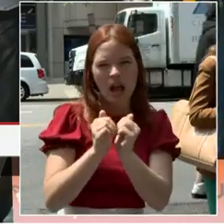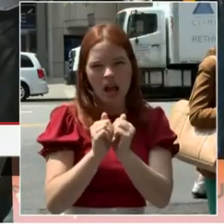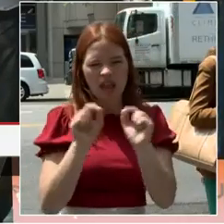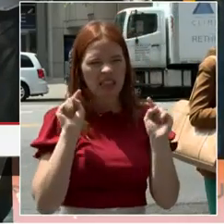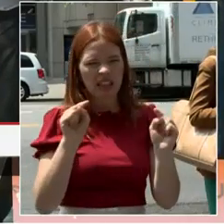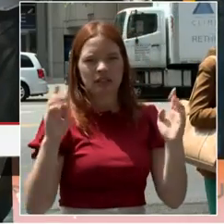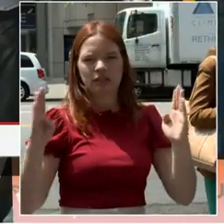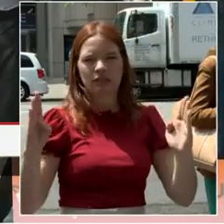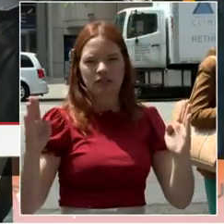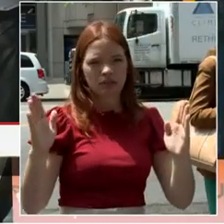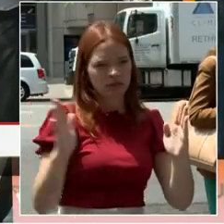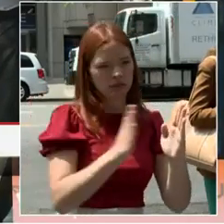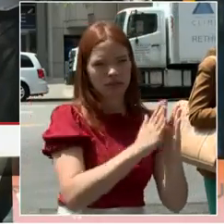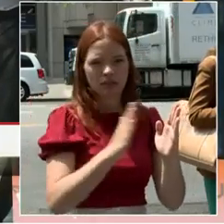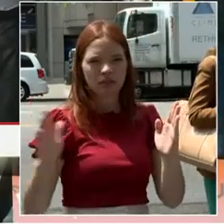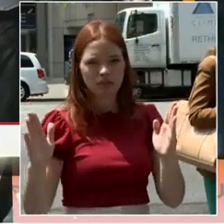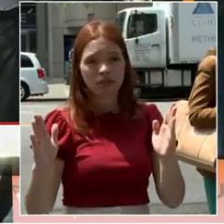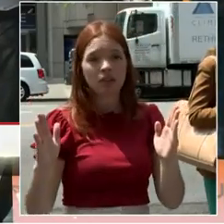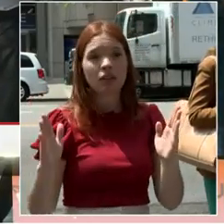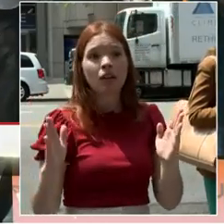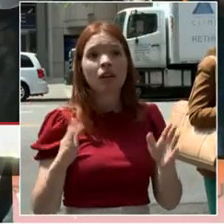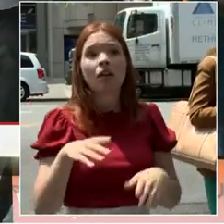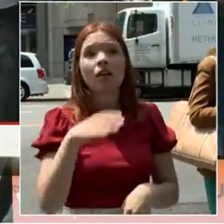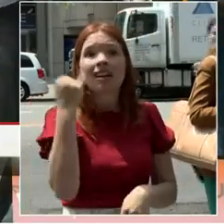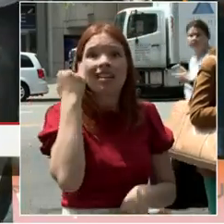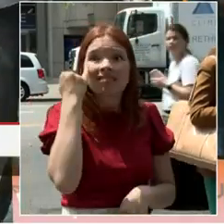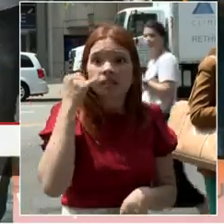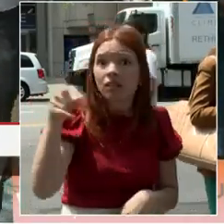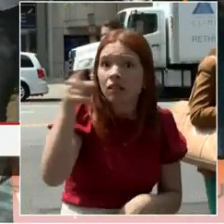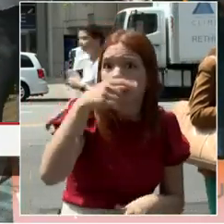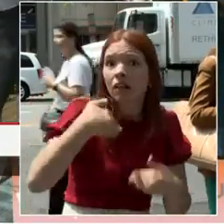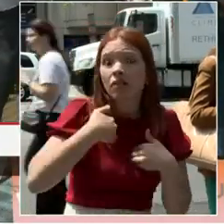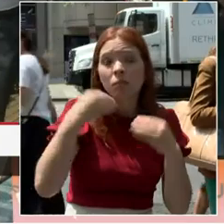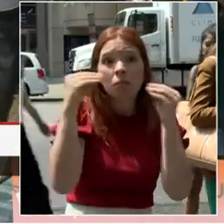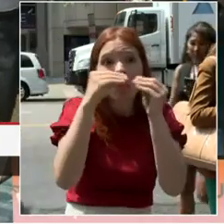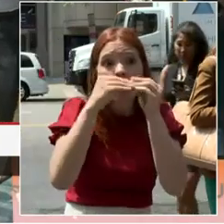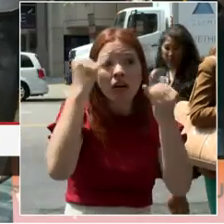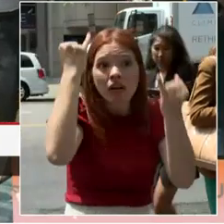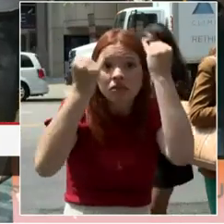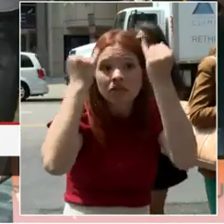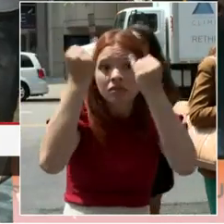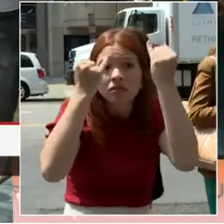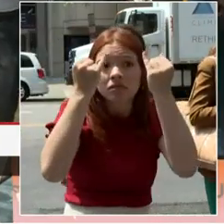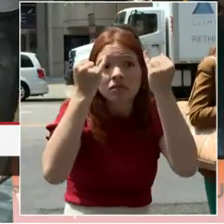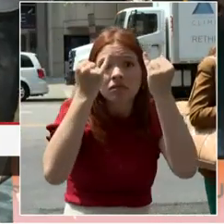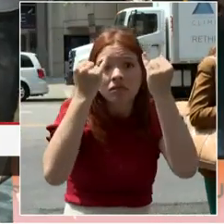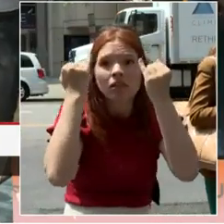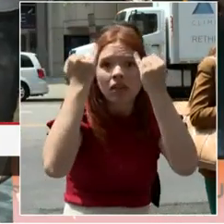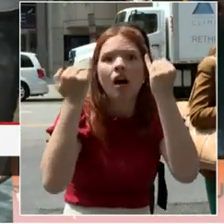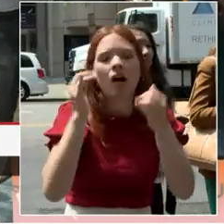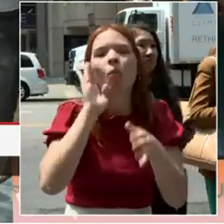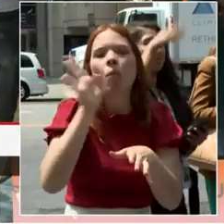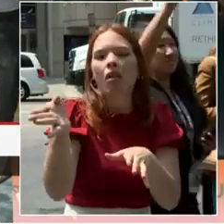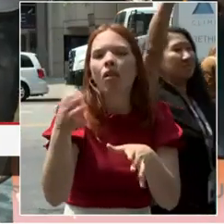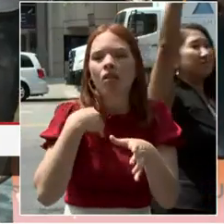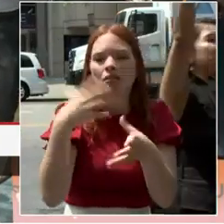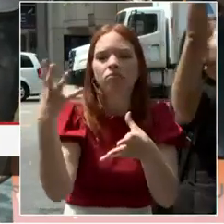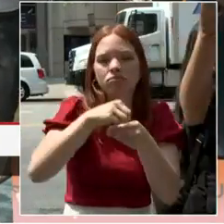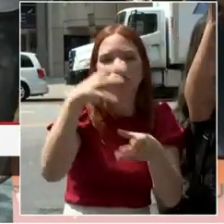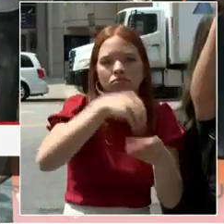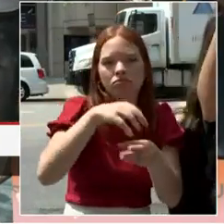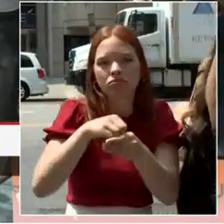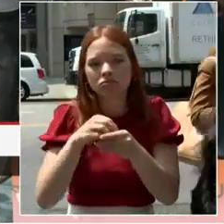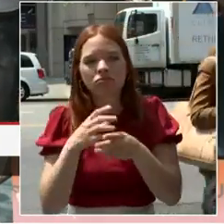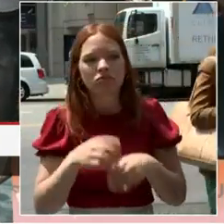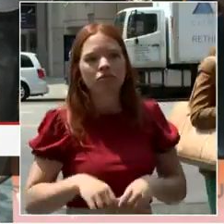ideas come to life, they will also get a vetting. Yep. You have a question? Nope. Okay.